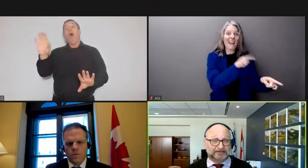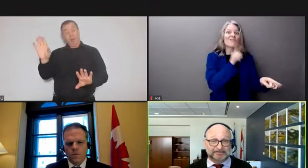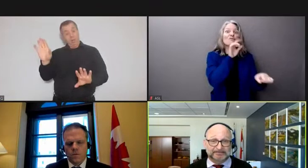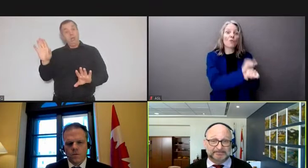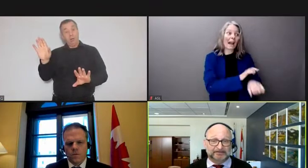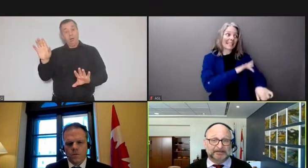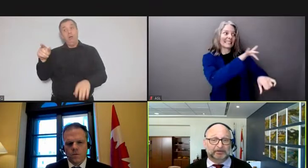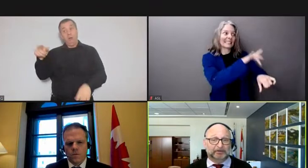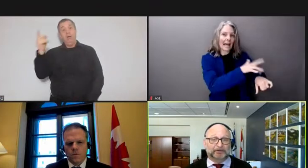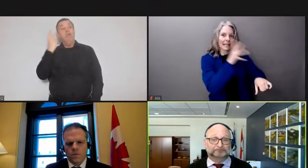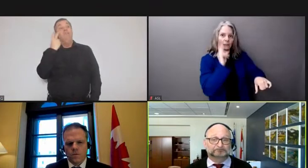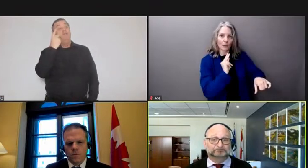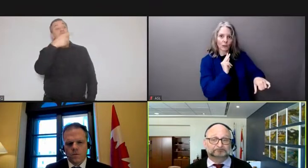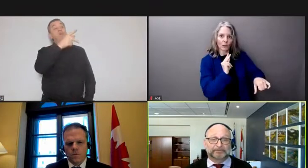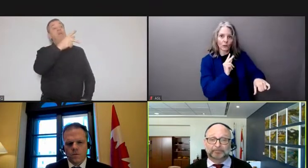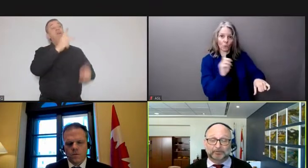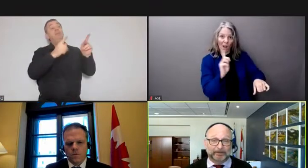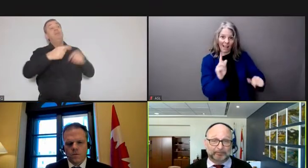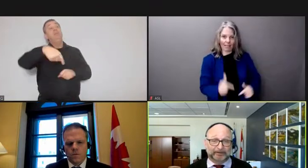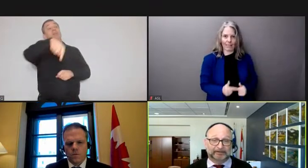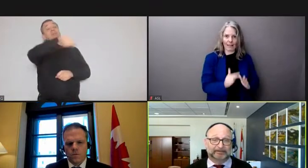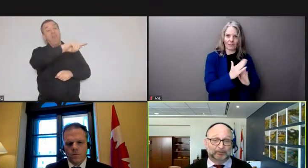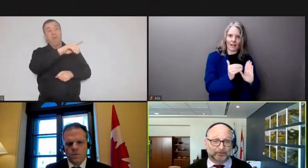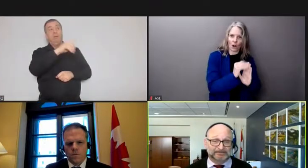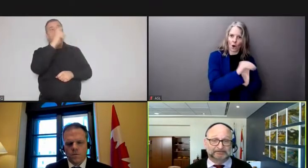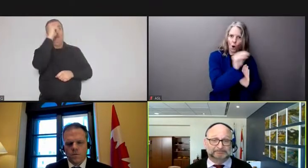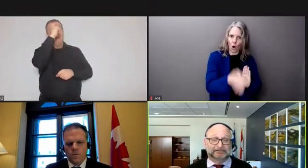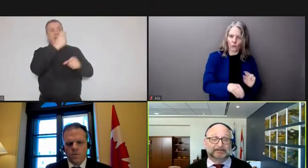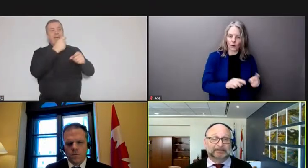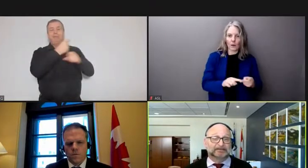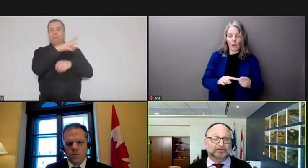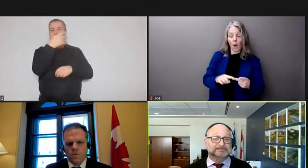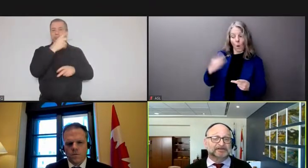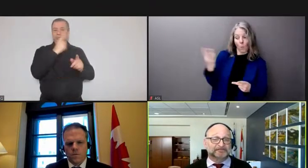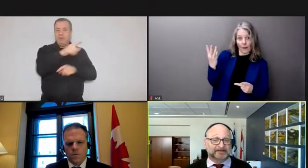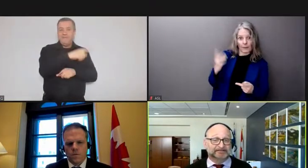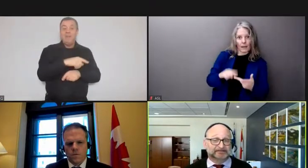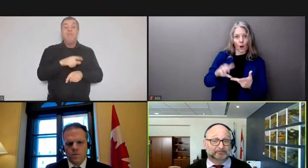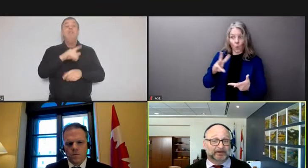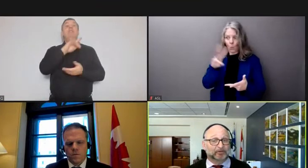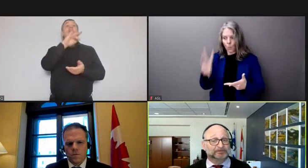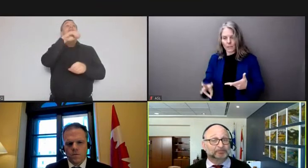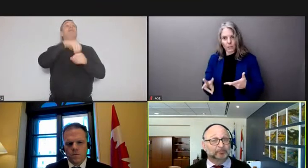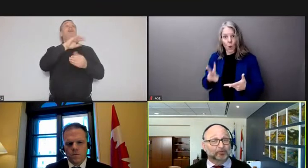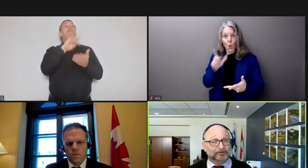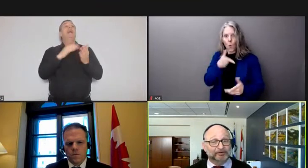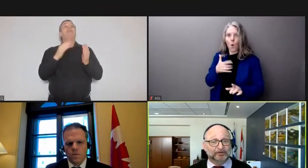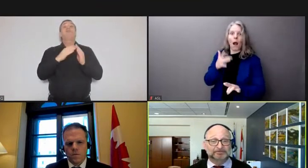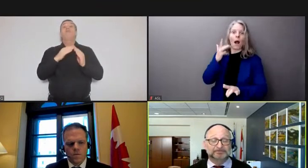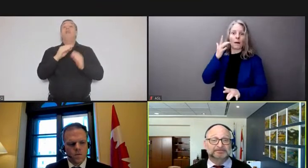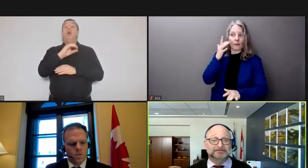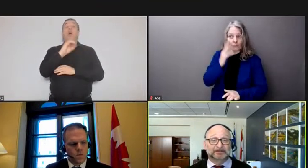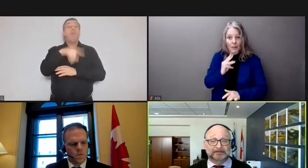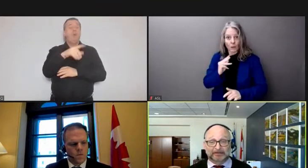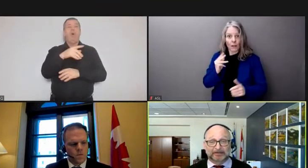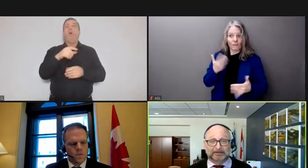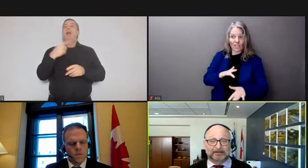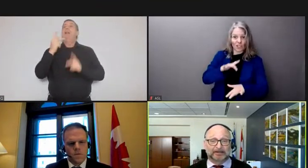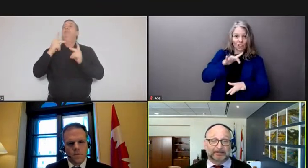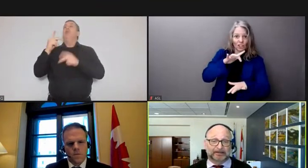residents of downtown ottawa people in winnipeg and windsor those affected by multiple border closures